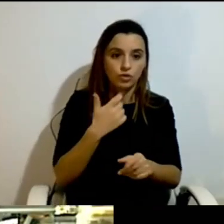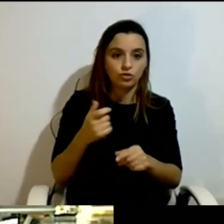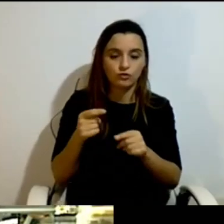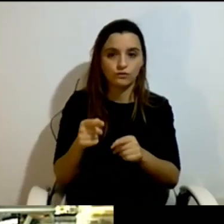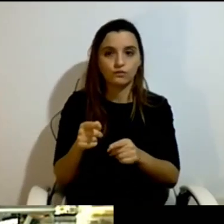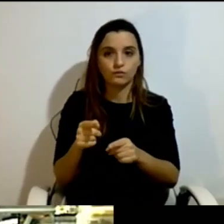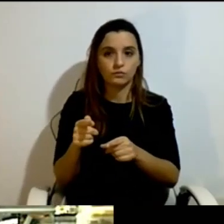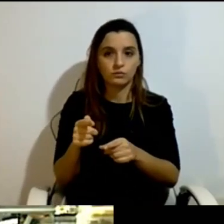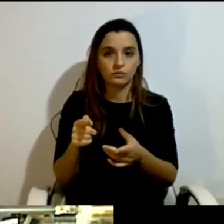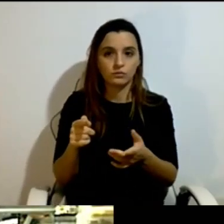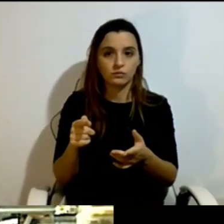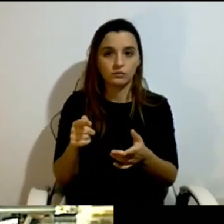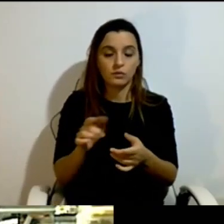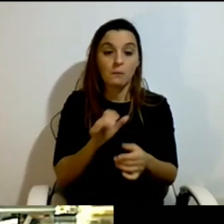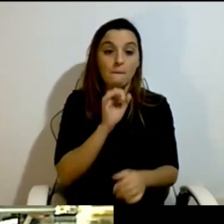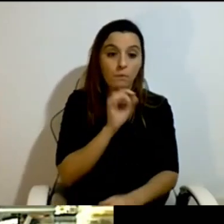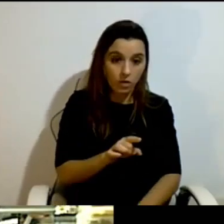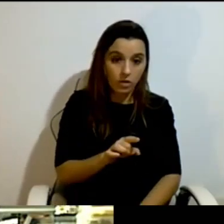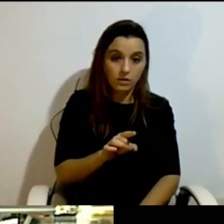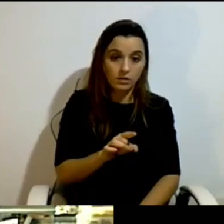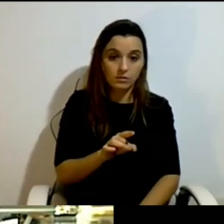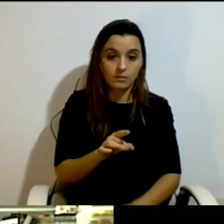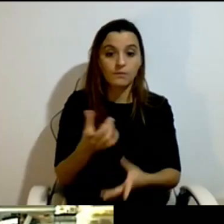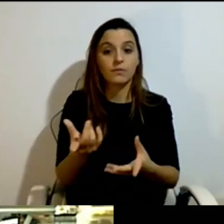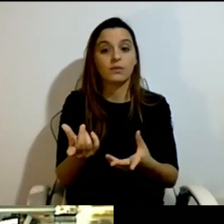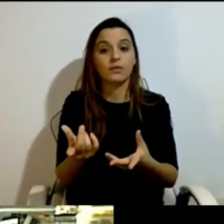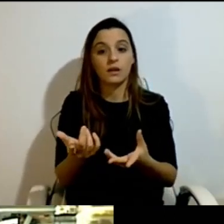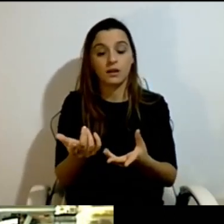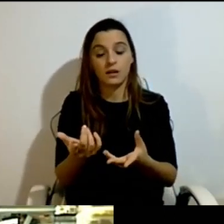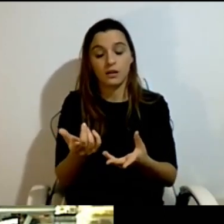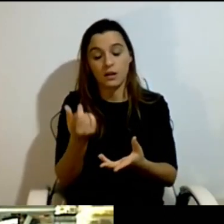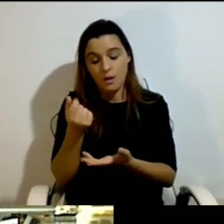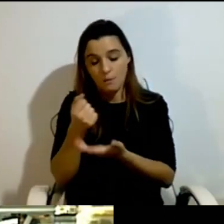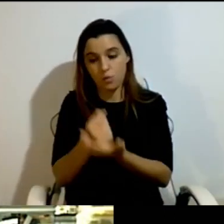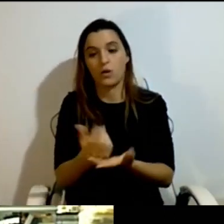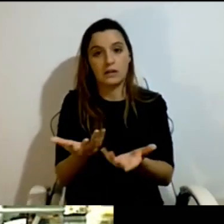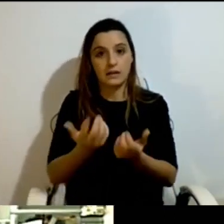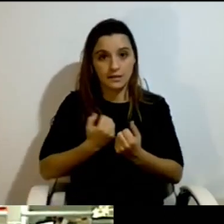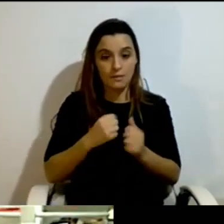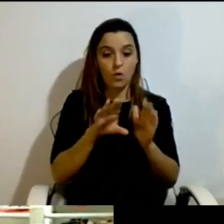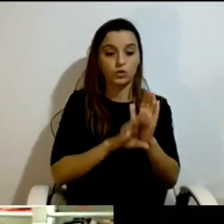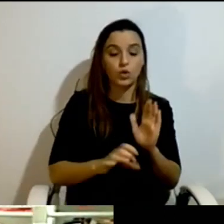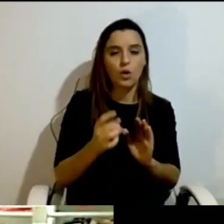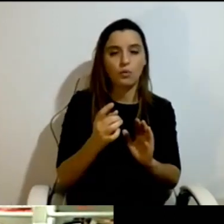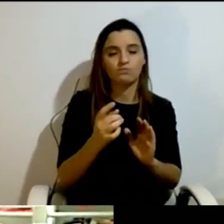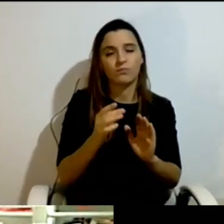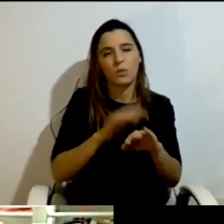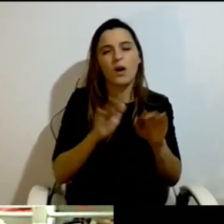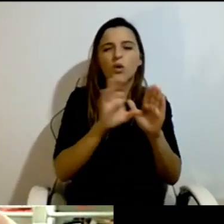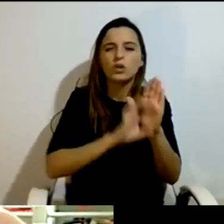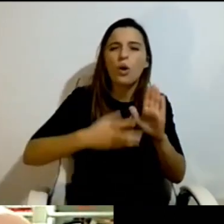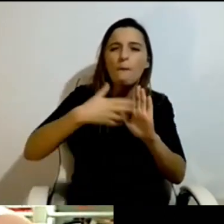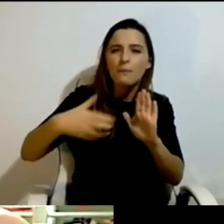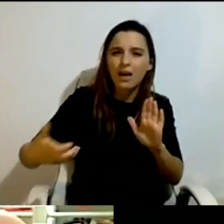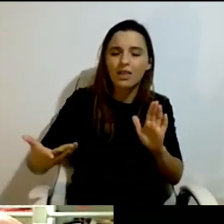conditions are so difficult, conditions defined by the politicians are so difficult that almost none